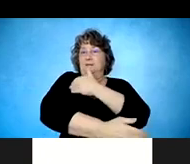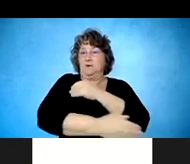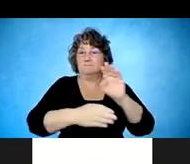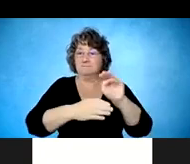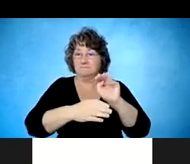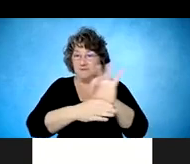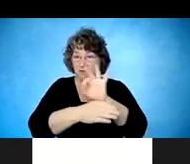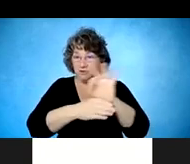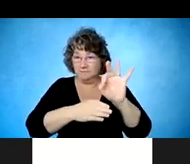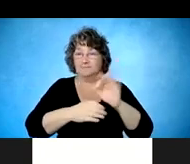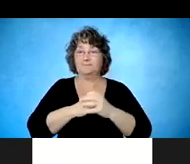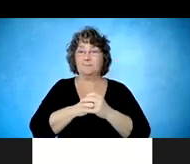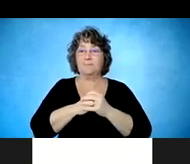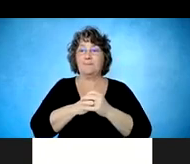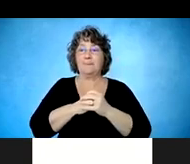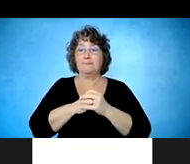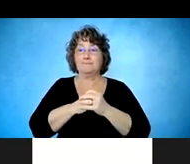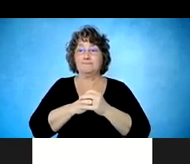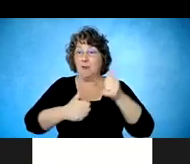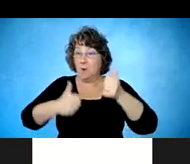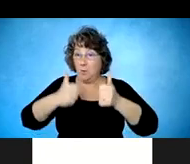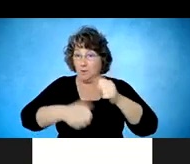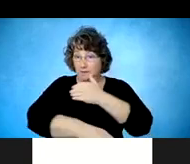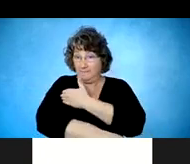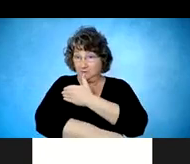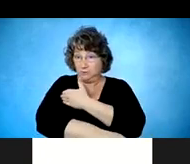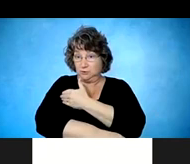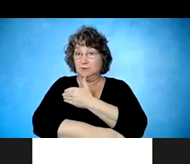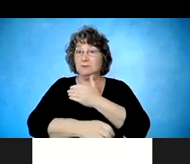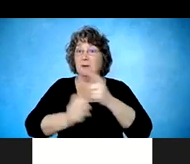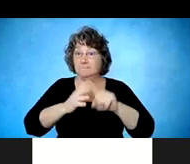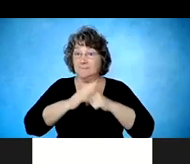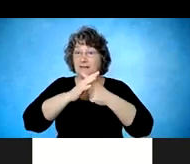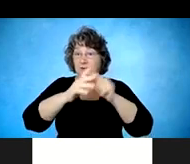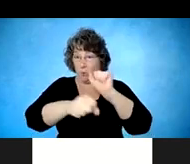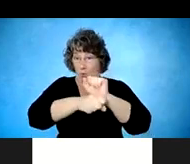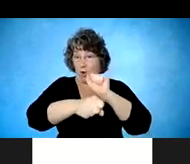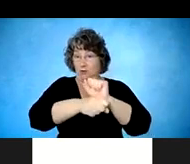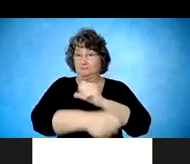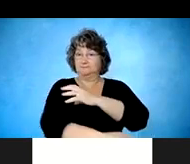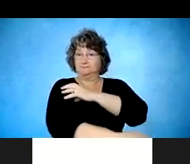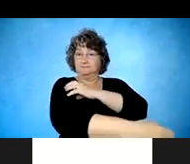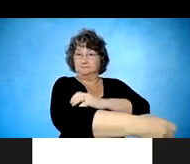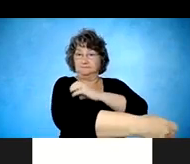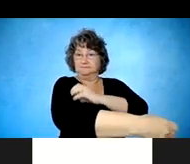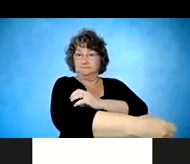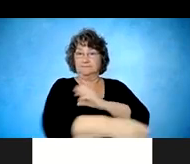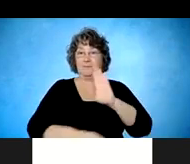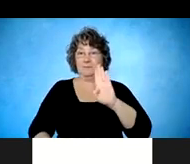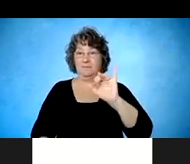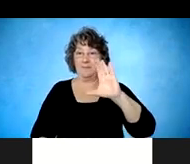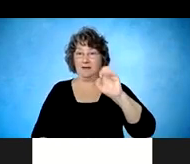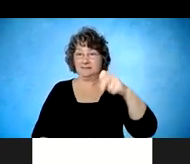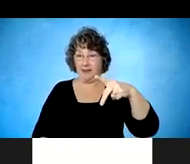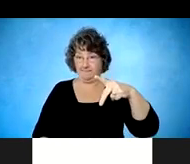to, can play a role are your biceps, right? Because what this allows you to do is it allows